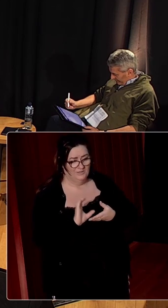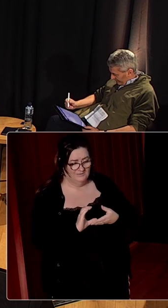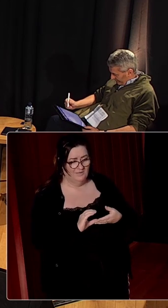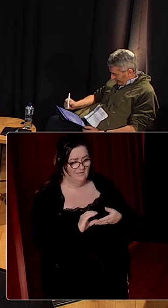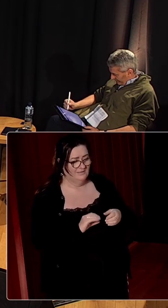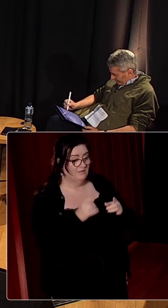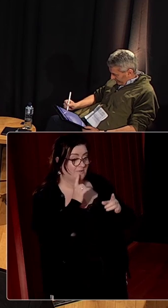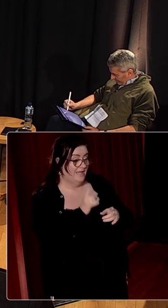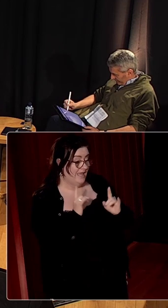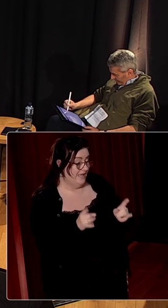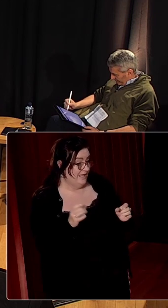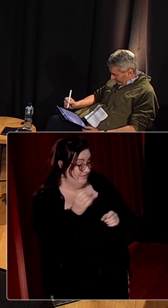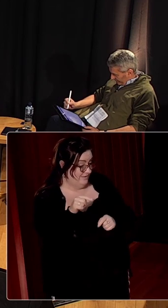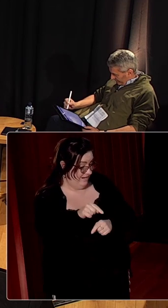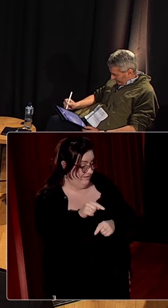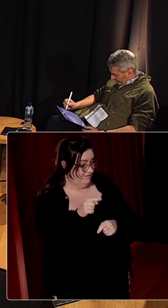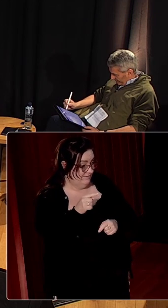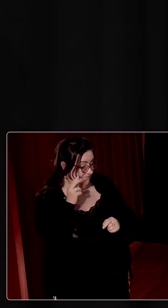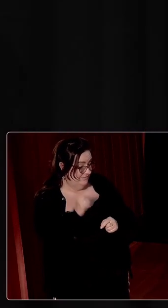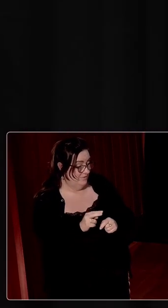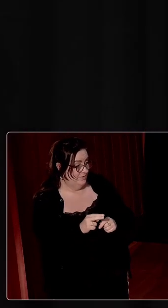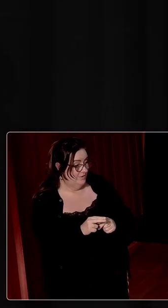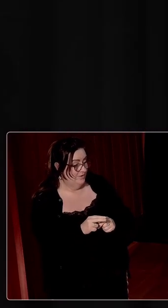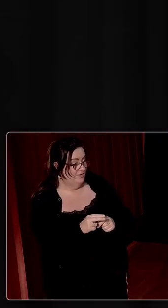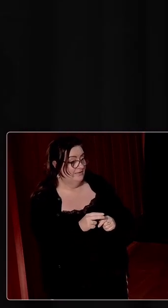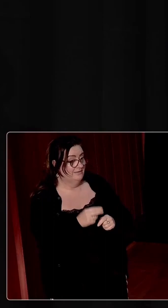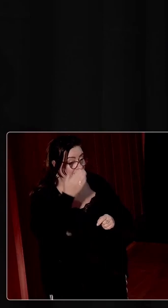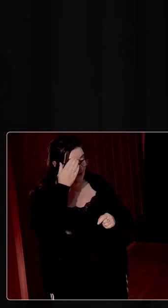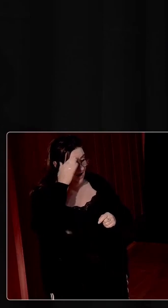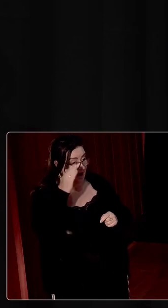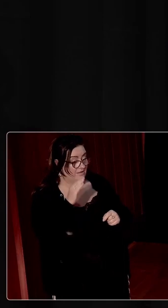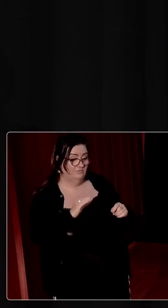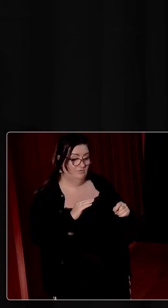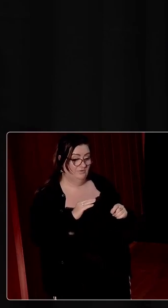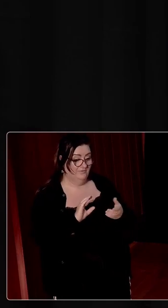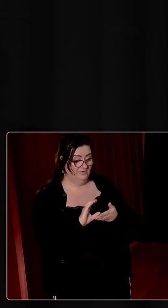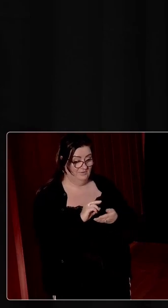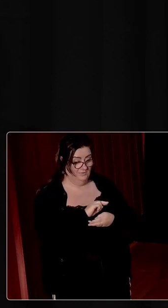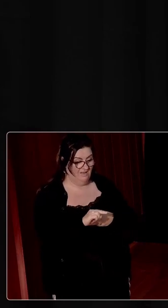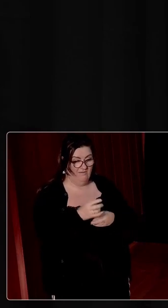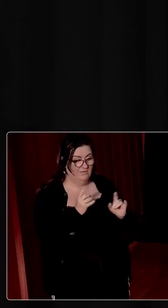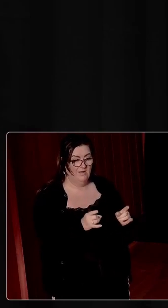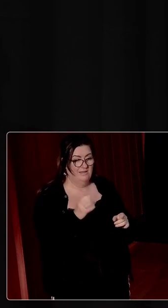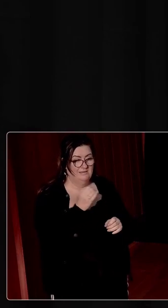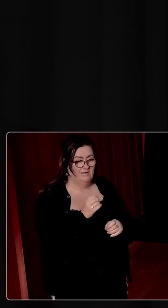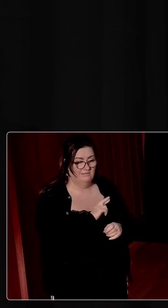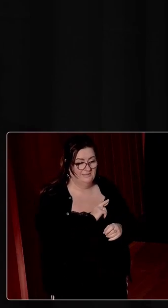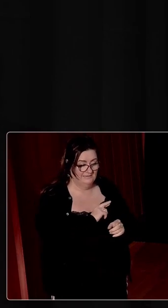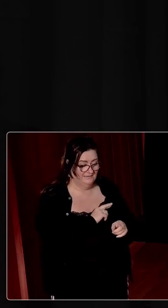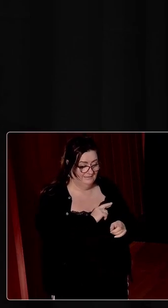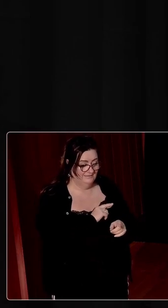actually take up the health care side of it, because basically the Irish state wasn't funding health care in this period. It was